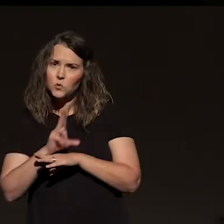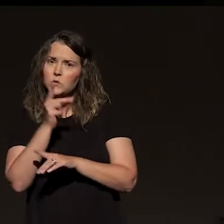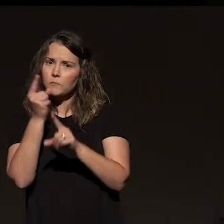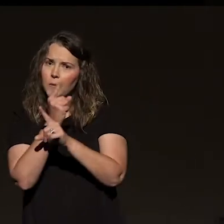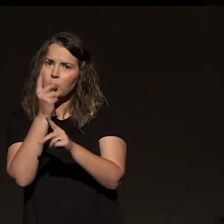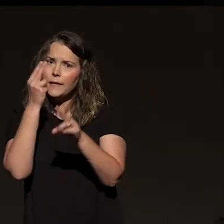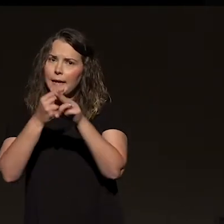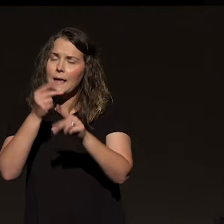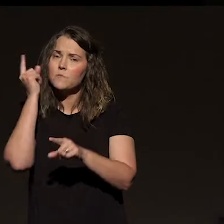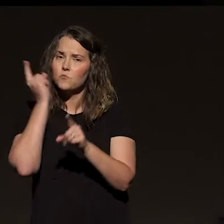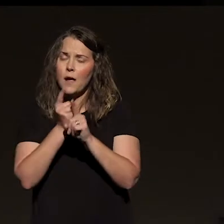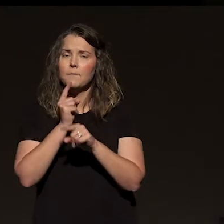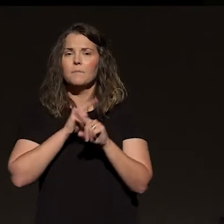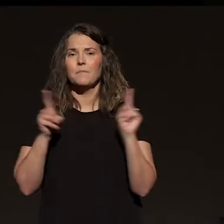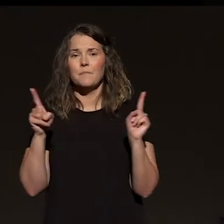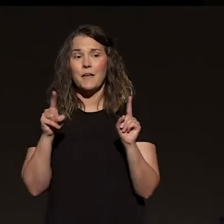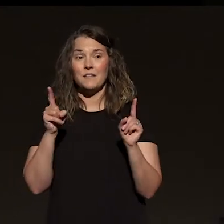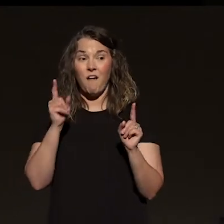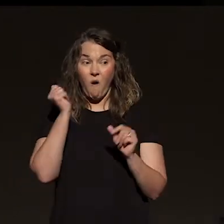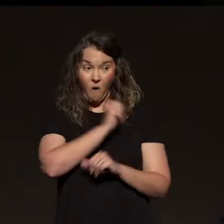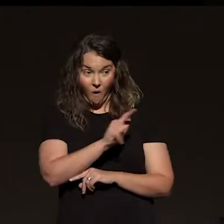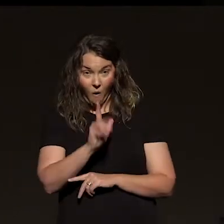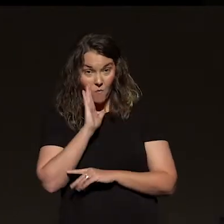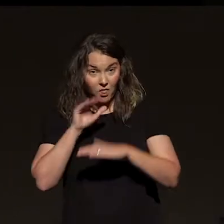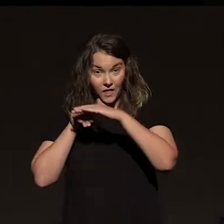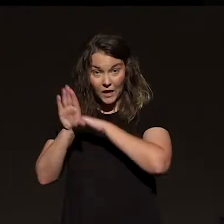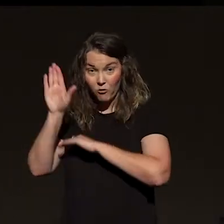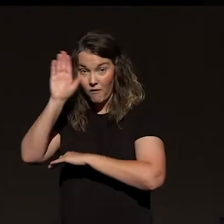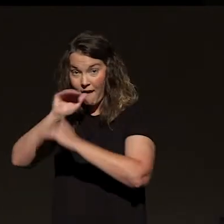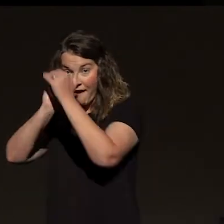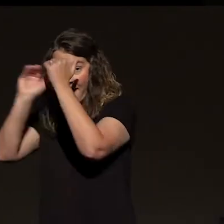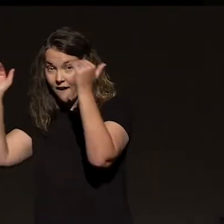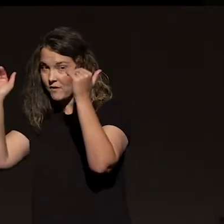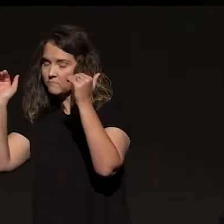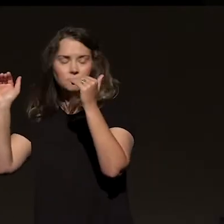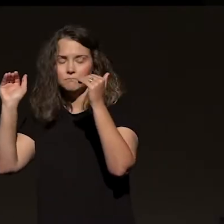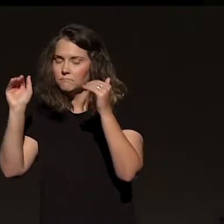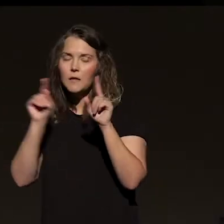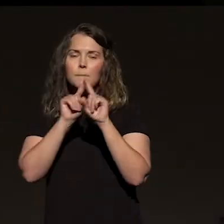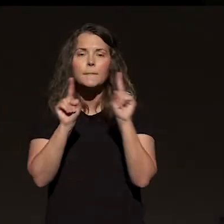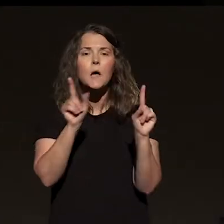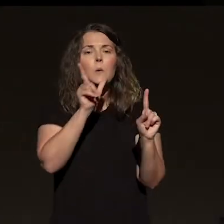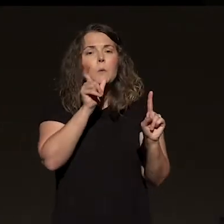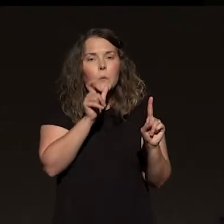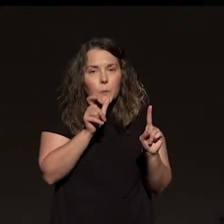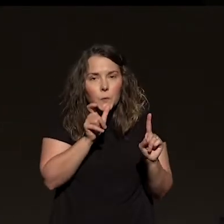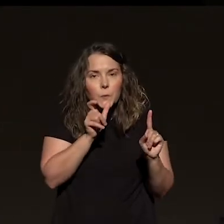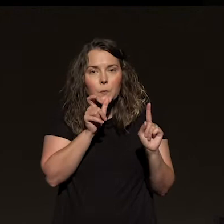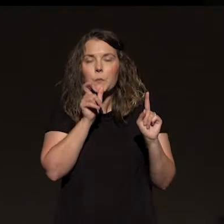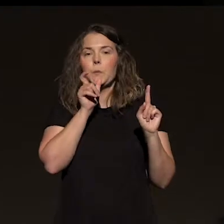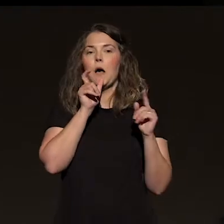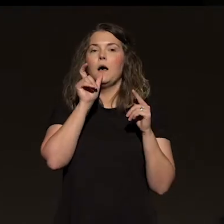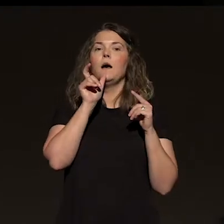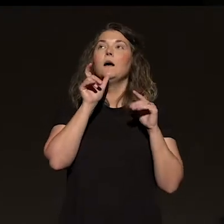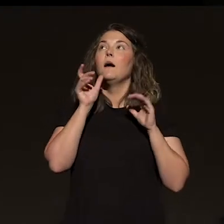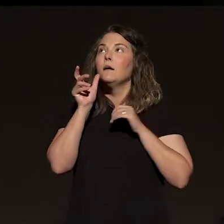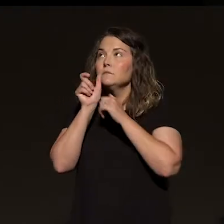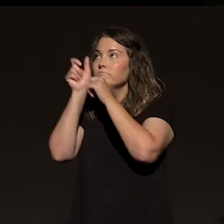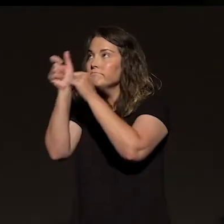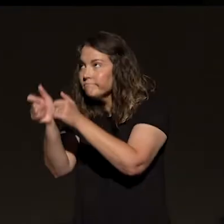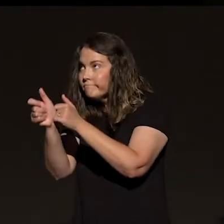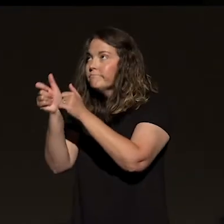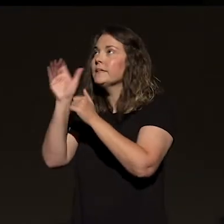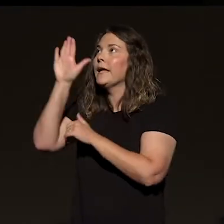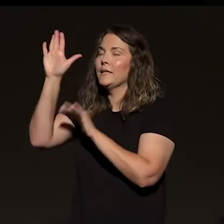not everybody who says to me, Lord, Lord, is going to enter the kingdom of heaven, but he who, do you see it, who does the will of my